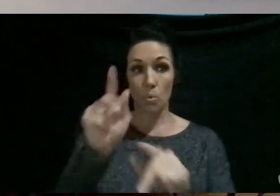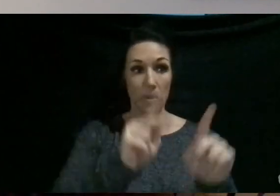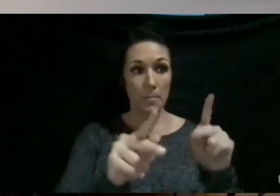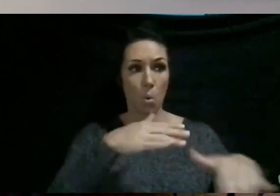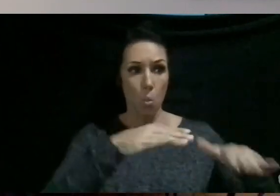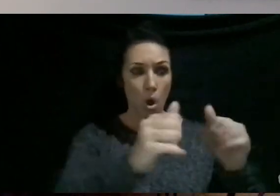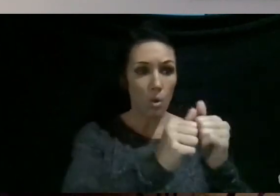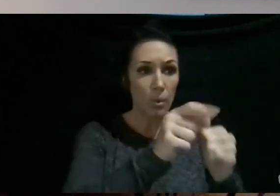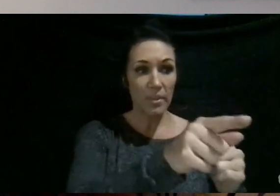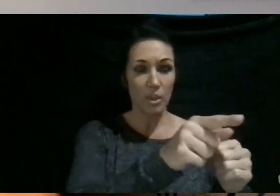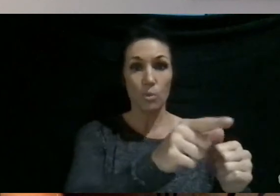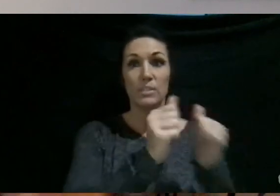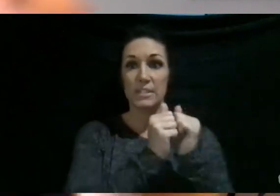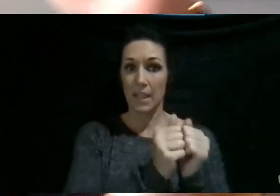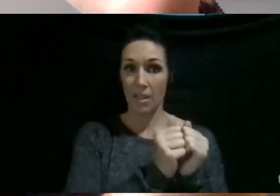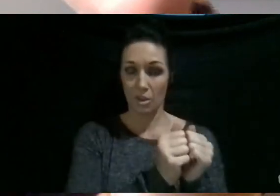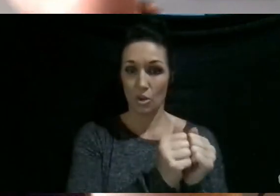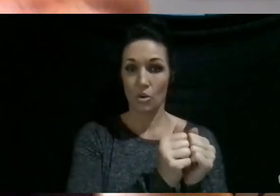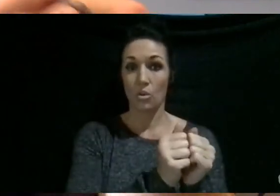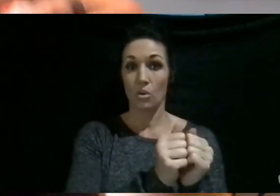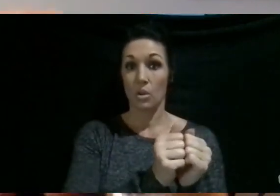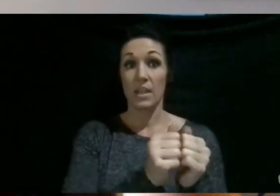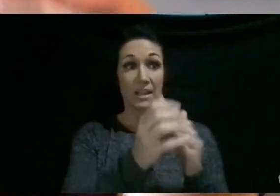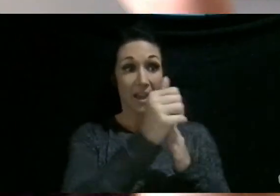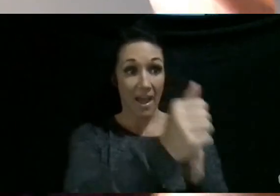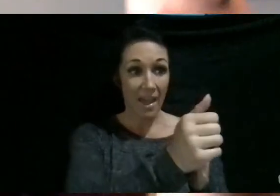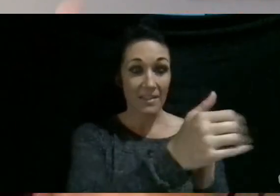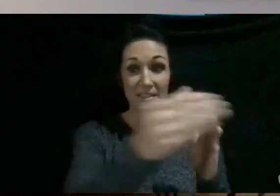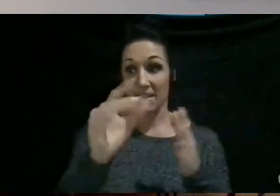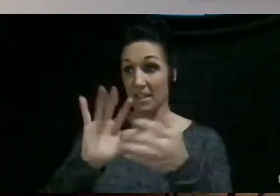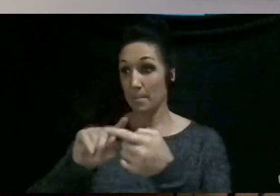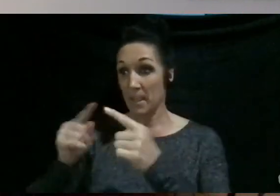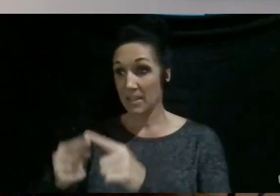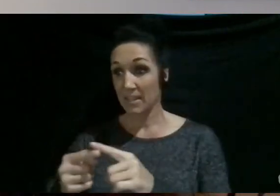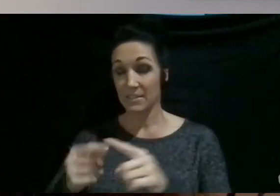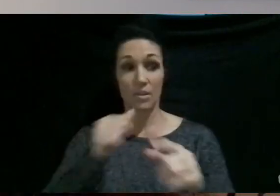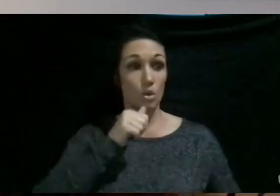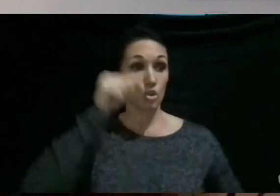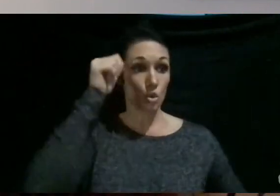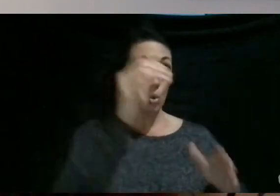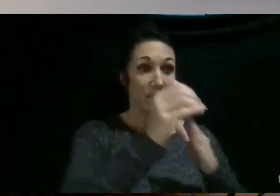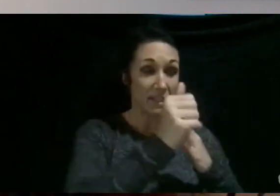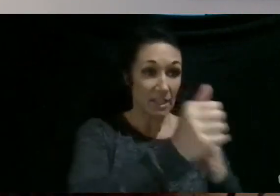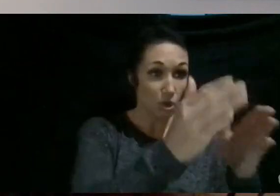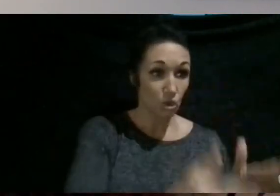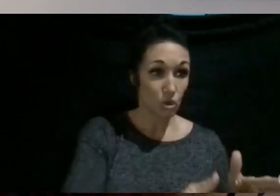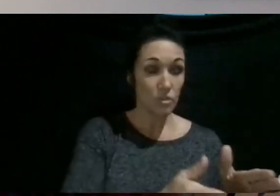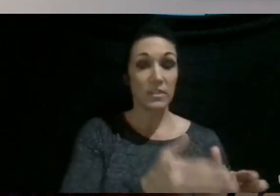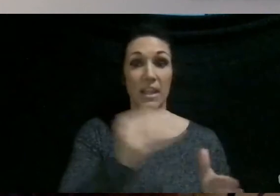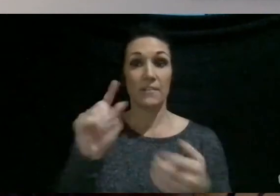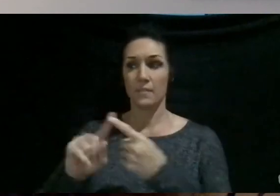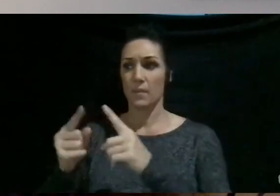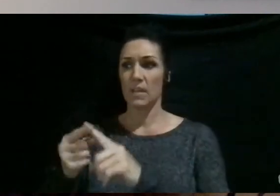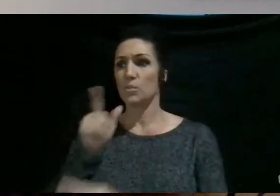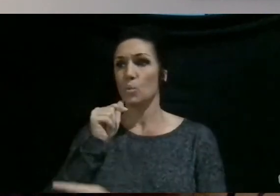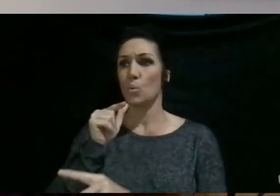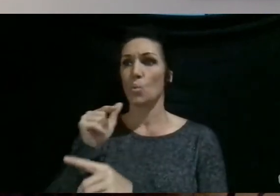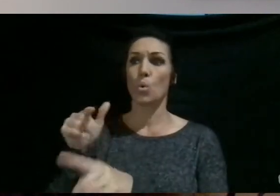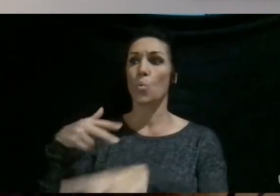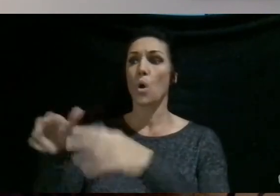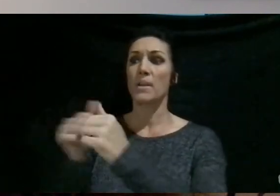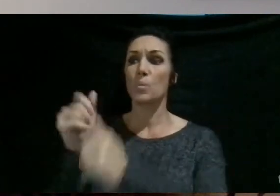with you, where you can have guides and companions. You can have adult leaders that are helping guide you in faith, but also friends who are walking with you,